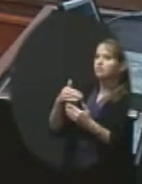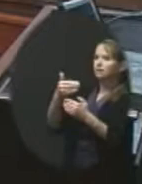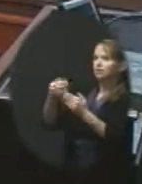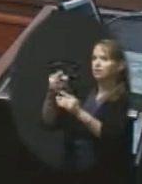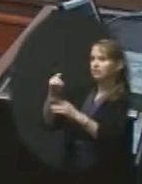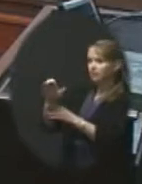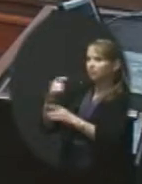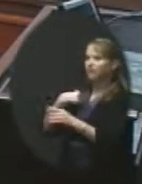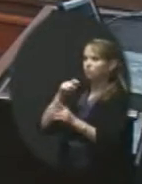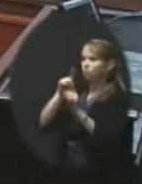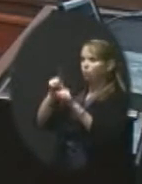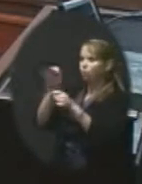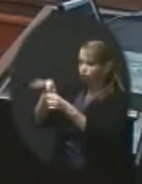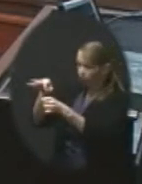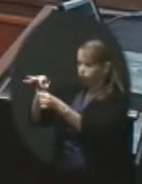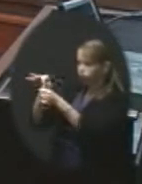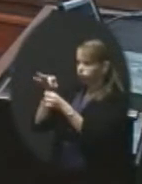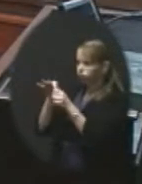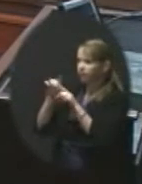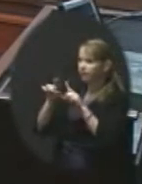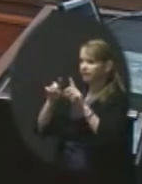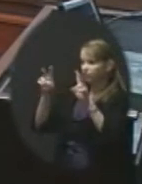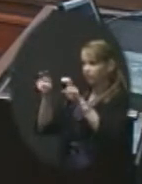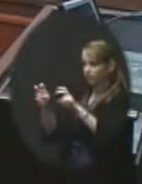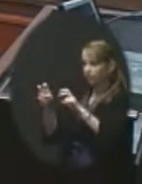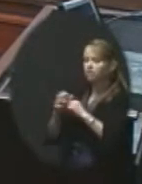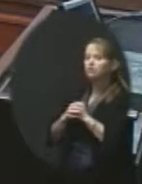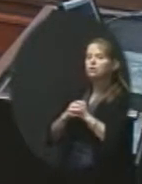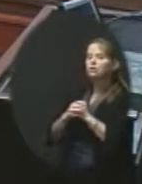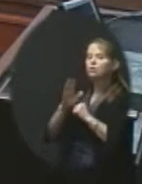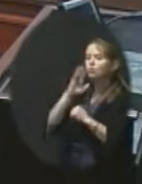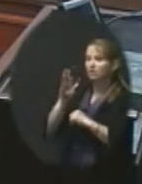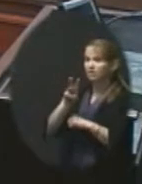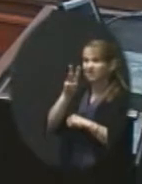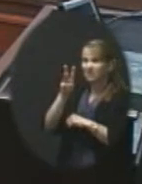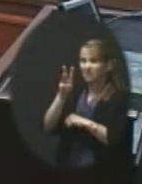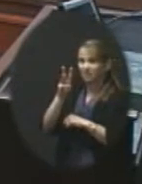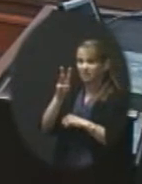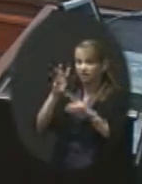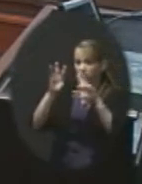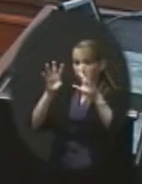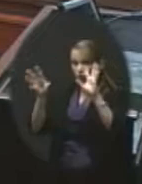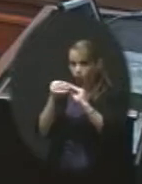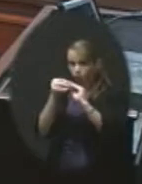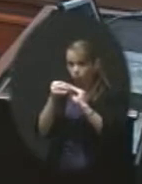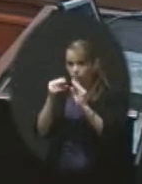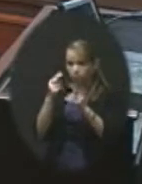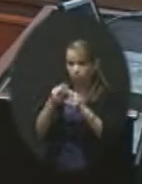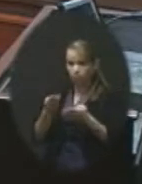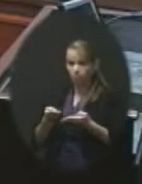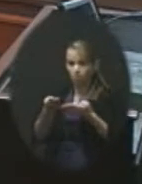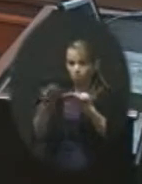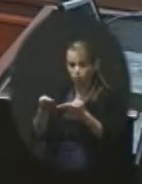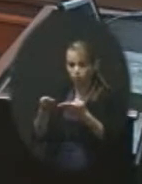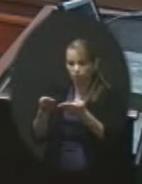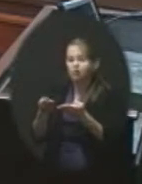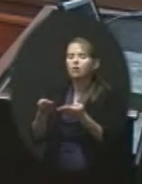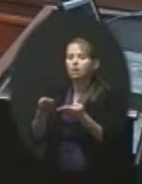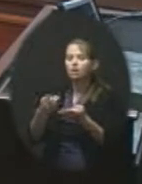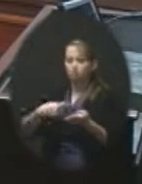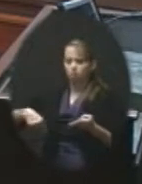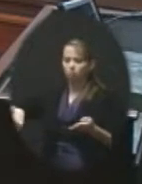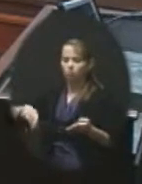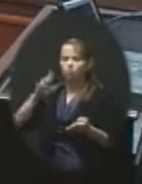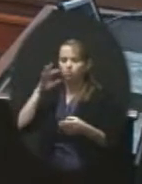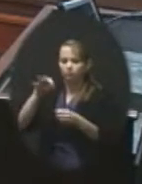vote on these different topics. There's going to be six total motions that we will be casting votes on. And